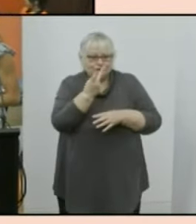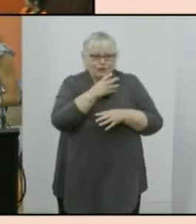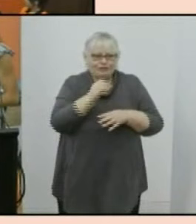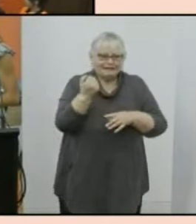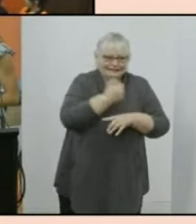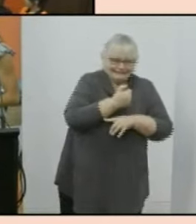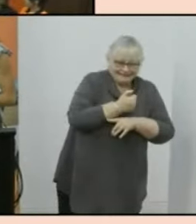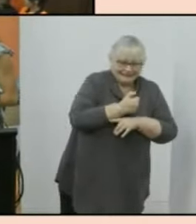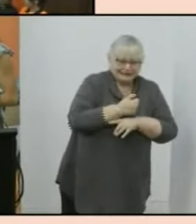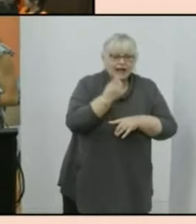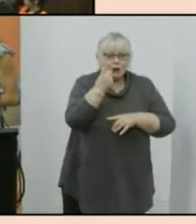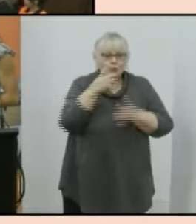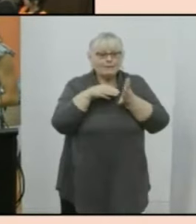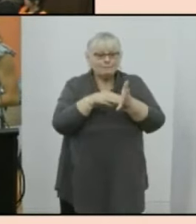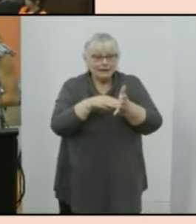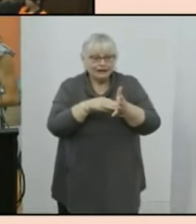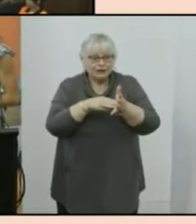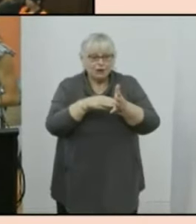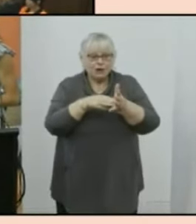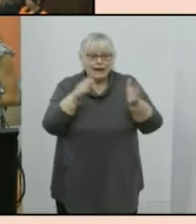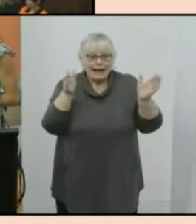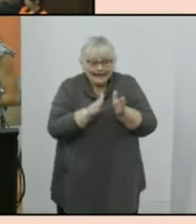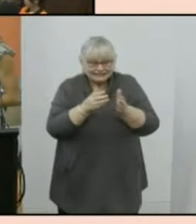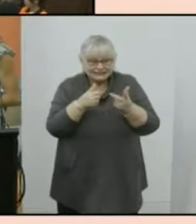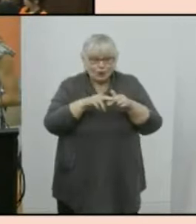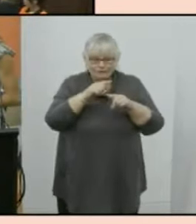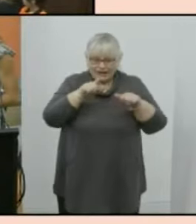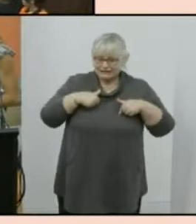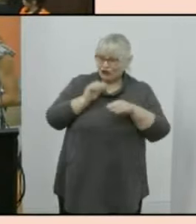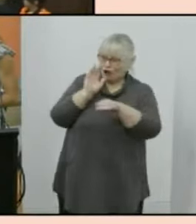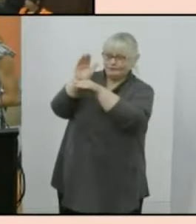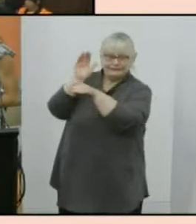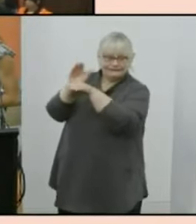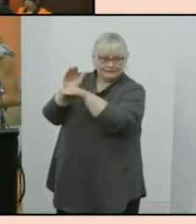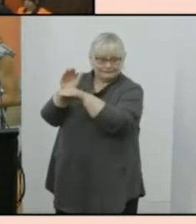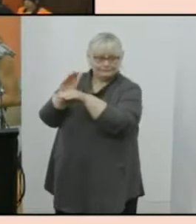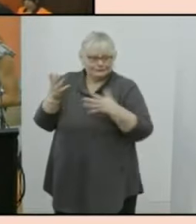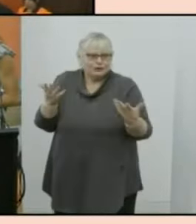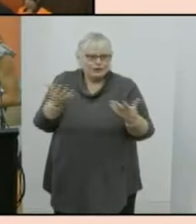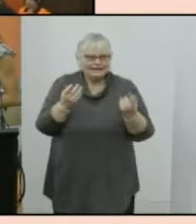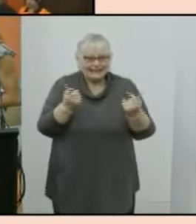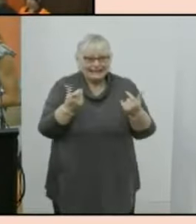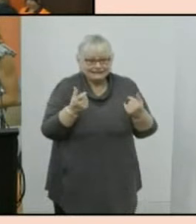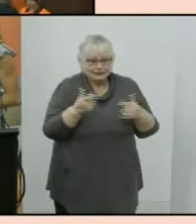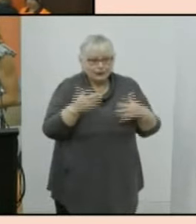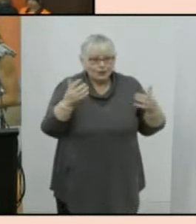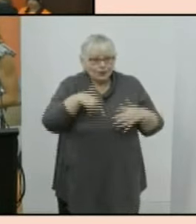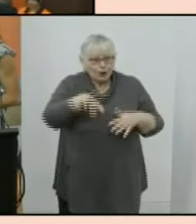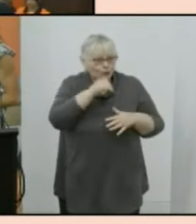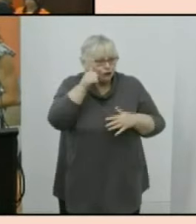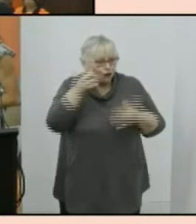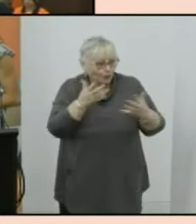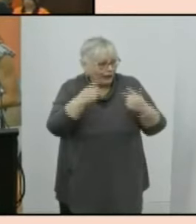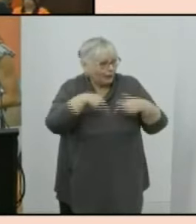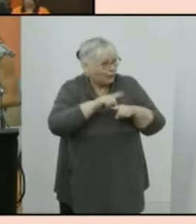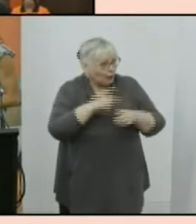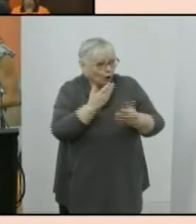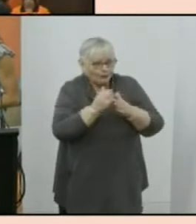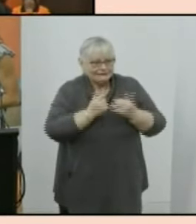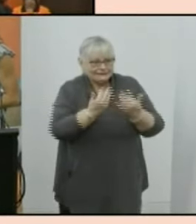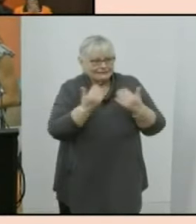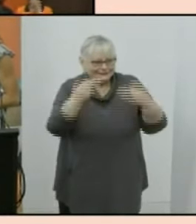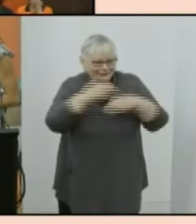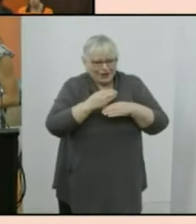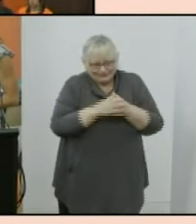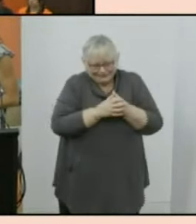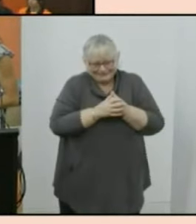and a million fewer of us fewer of us traveling overseas so that's a very basic figure about where we were on census night and we